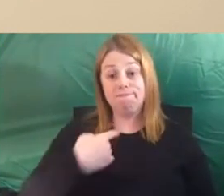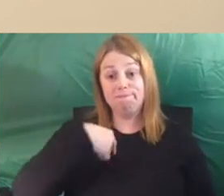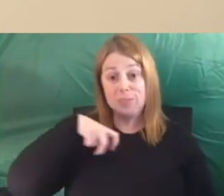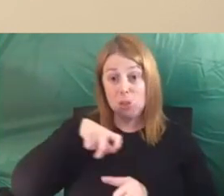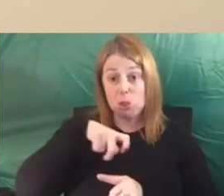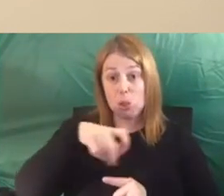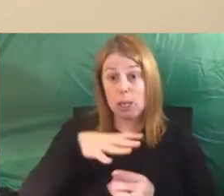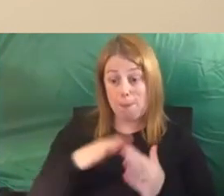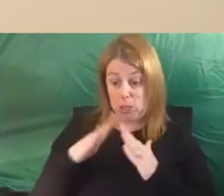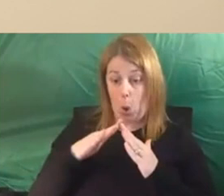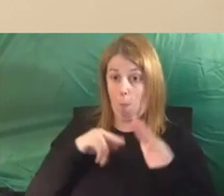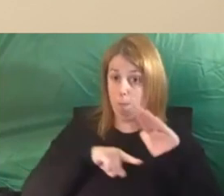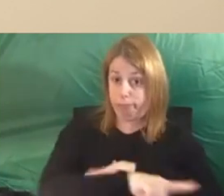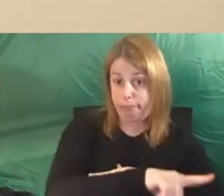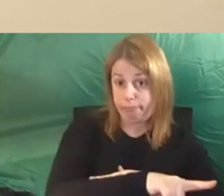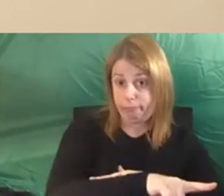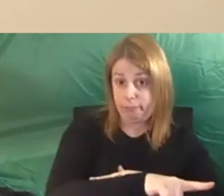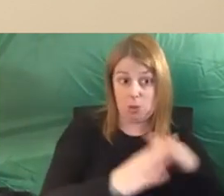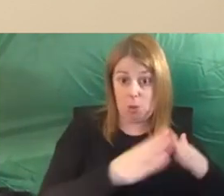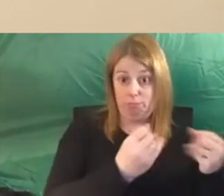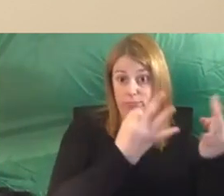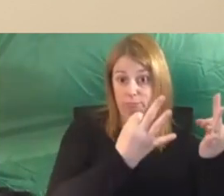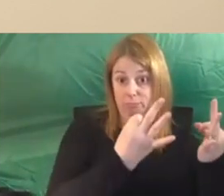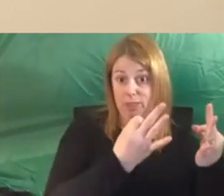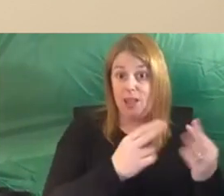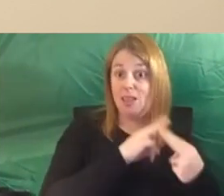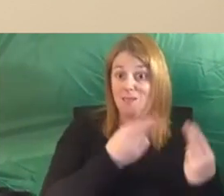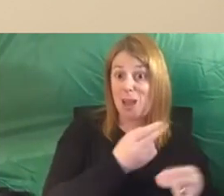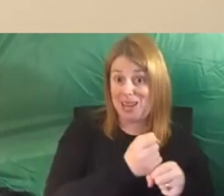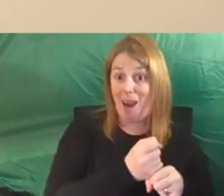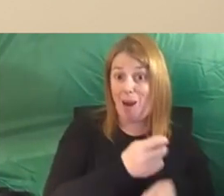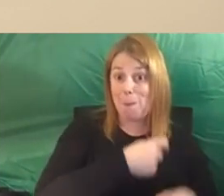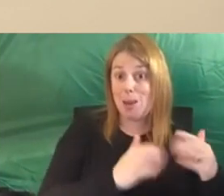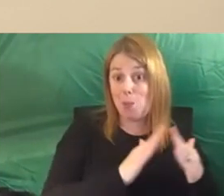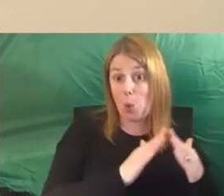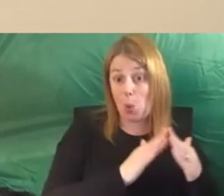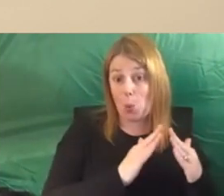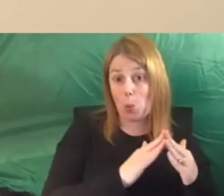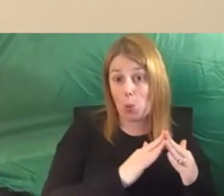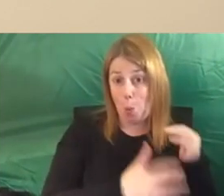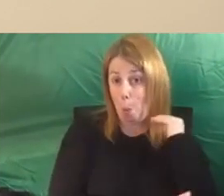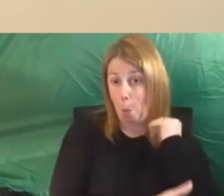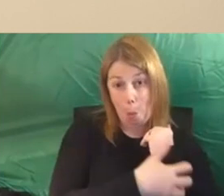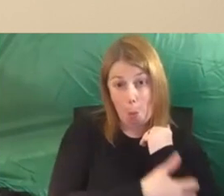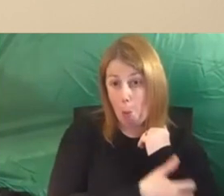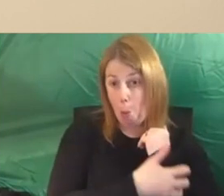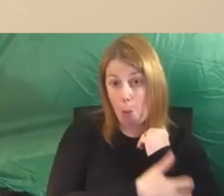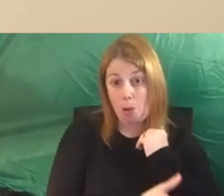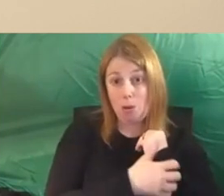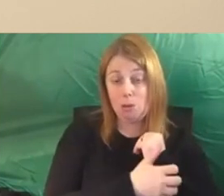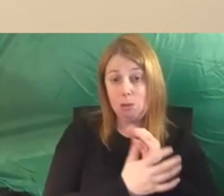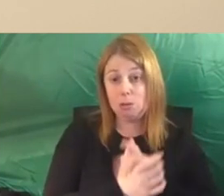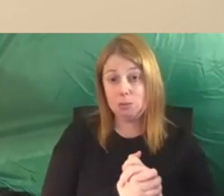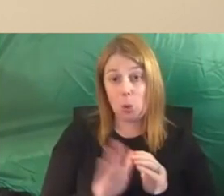of our family home and made us homeless. So our family car became our family home, we faced poverty, poverty, and we were also